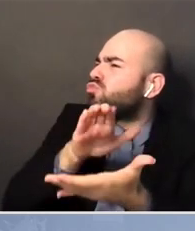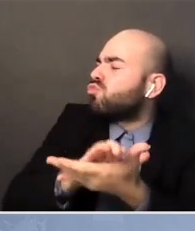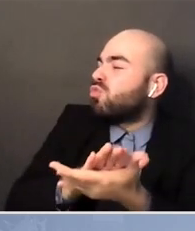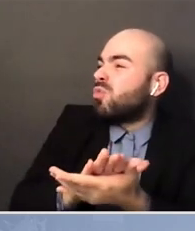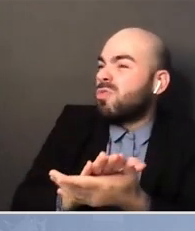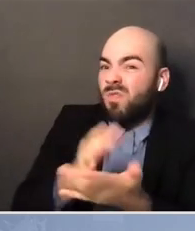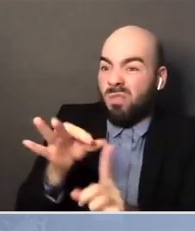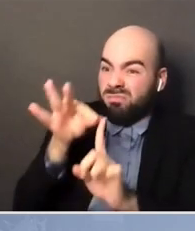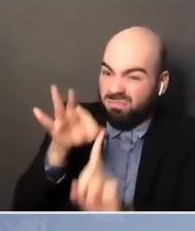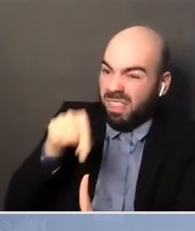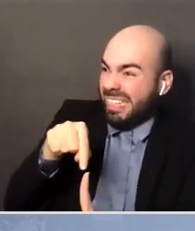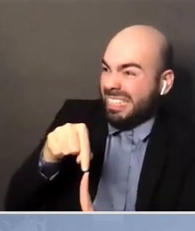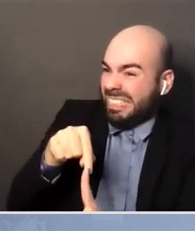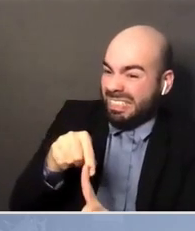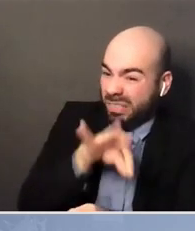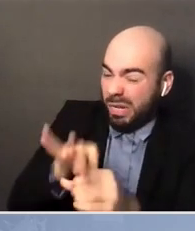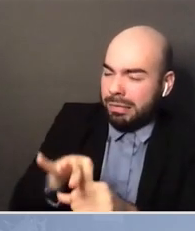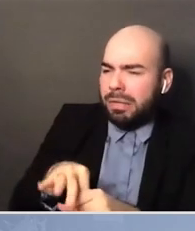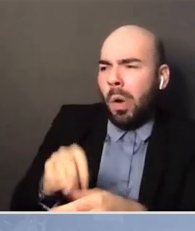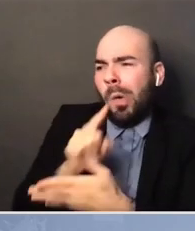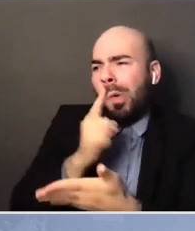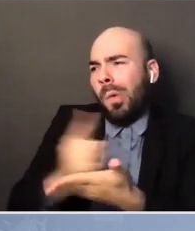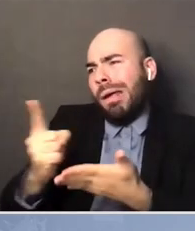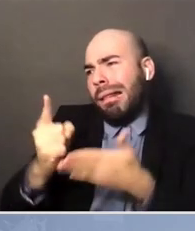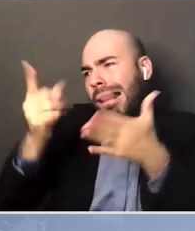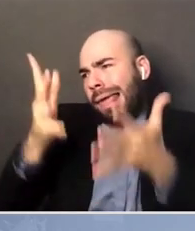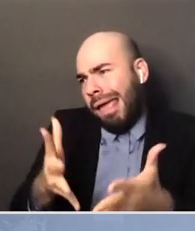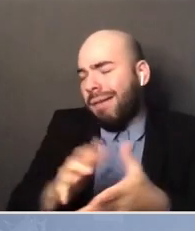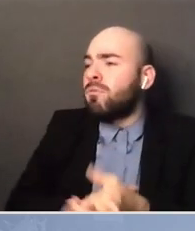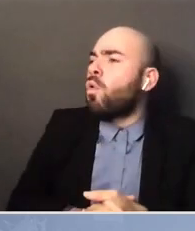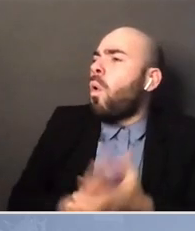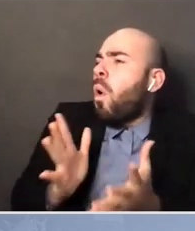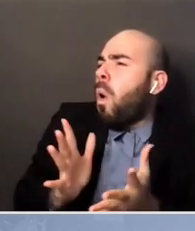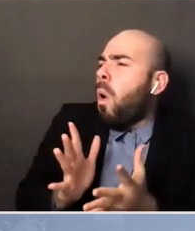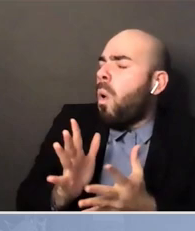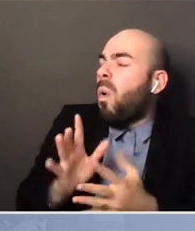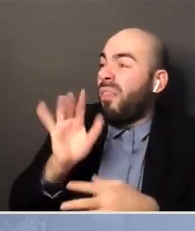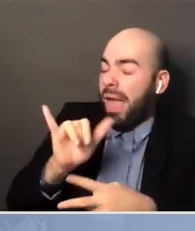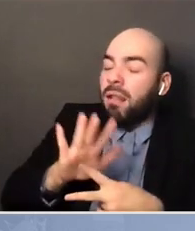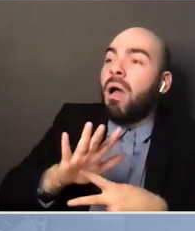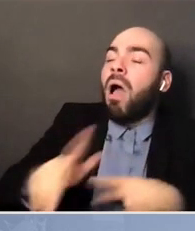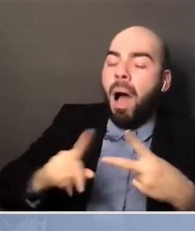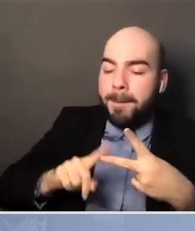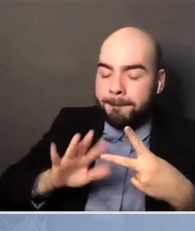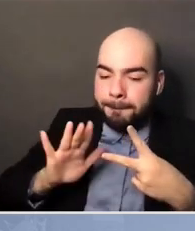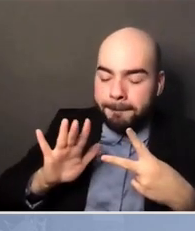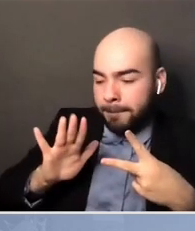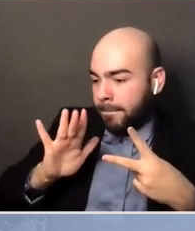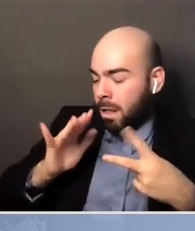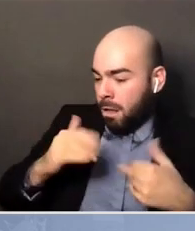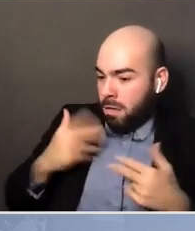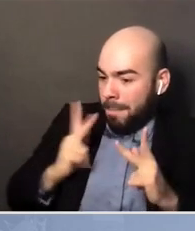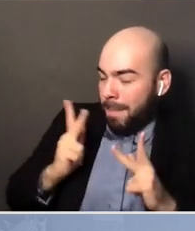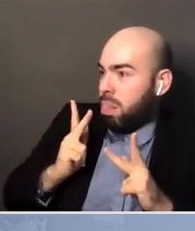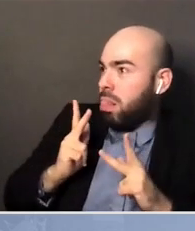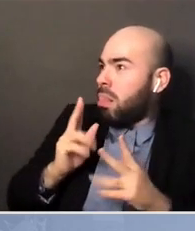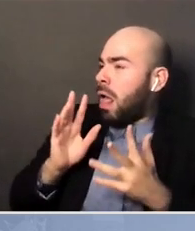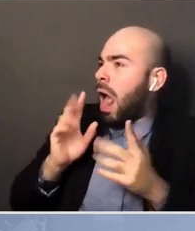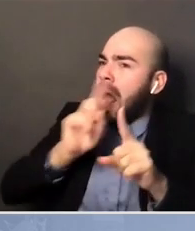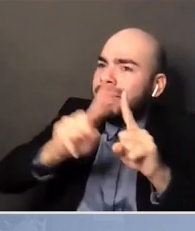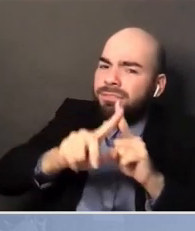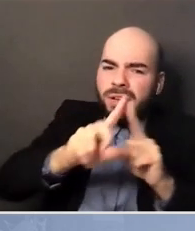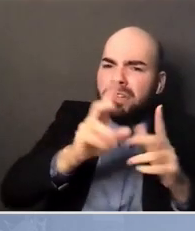just about a week and a half left? But also, how would you kind of get young people that have many different intersectionalities